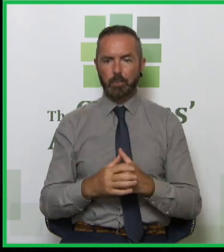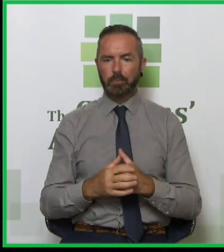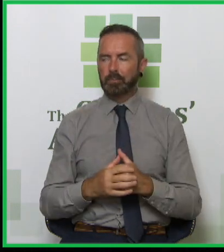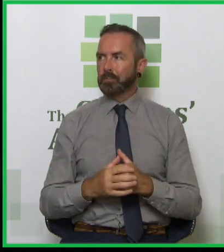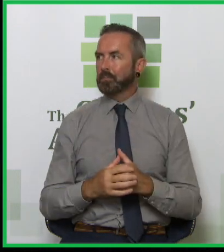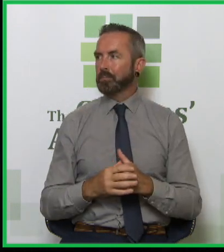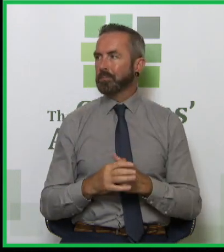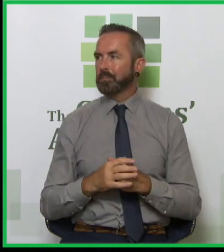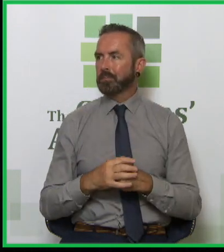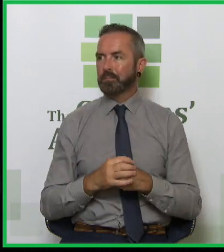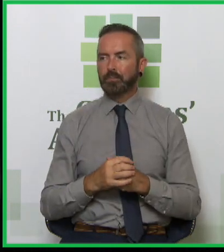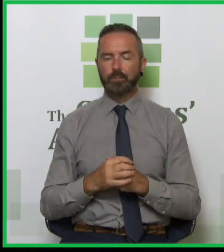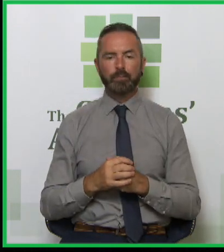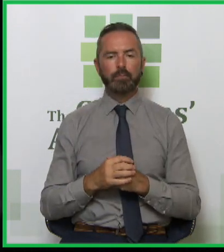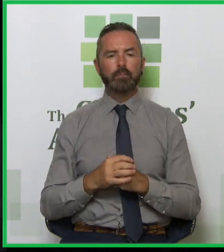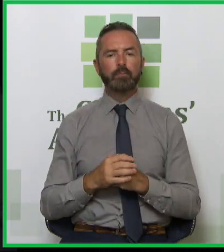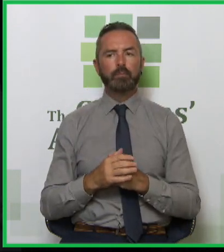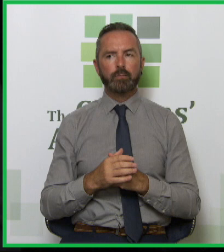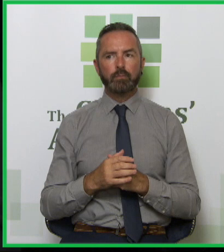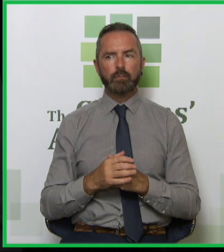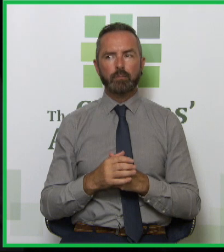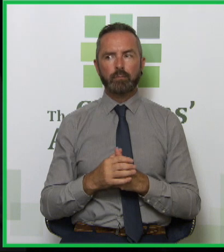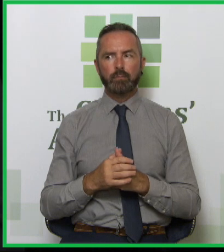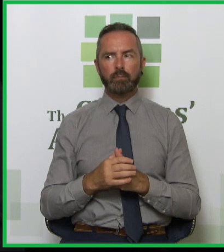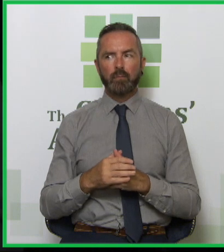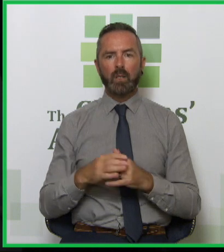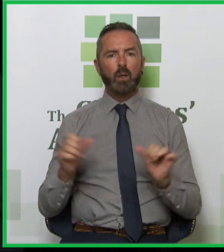So what is a brief intervention?